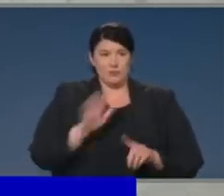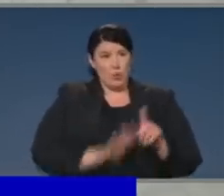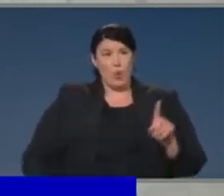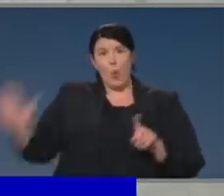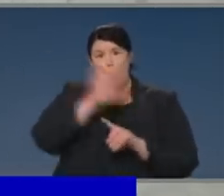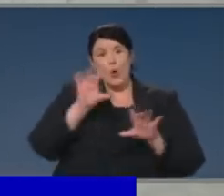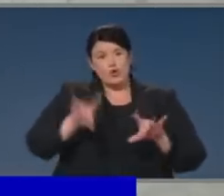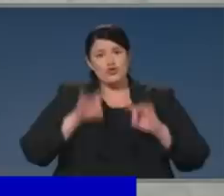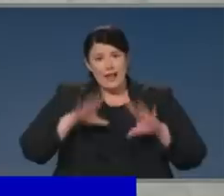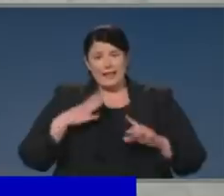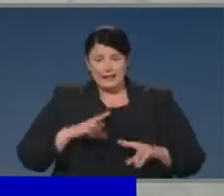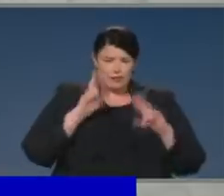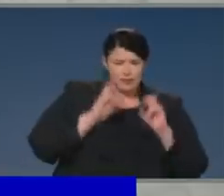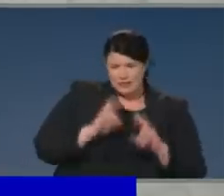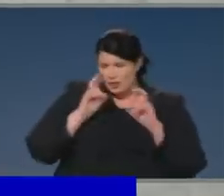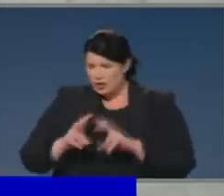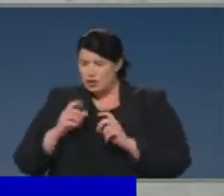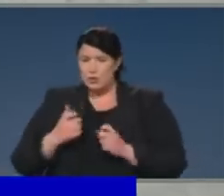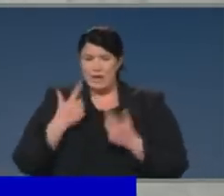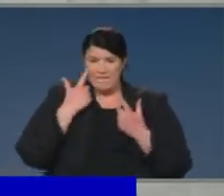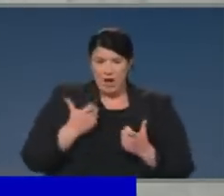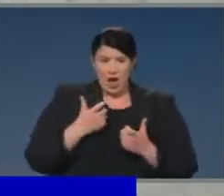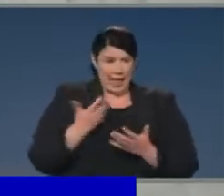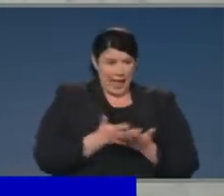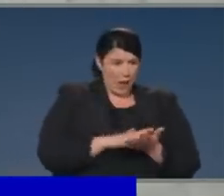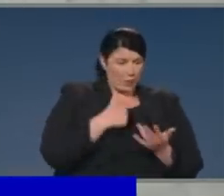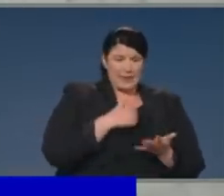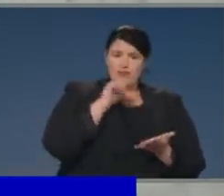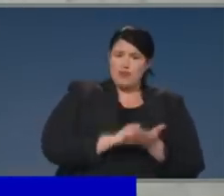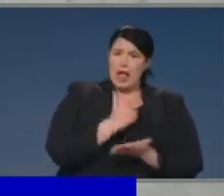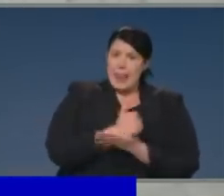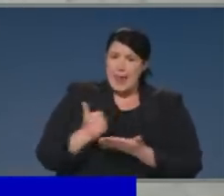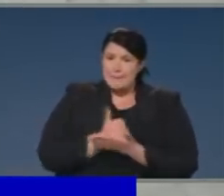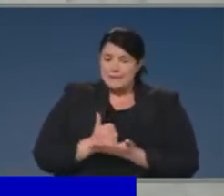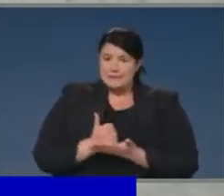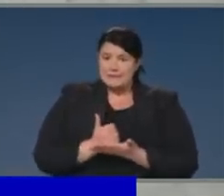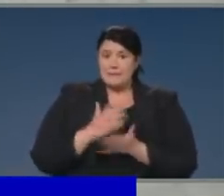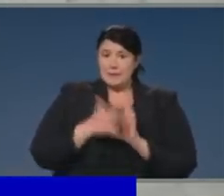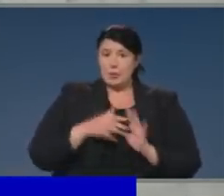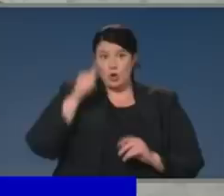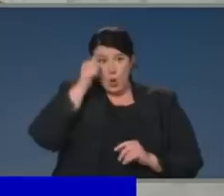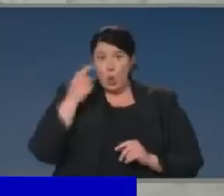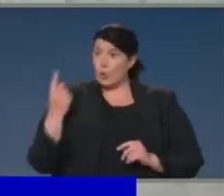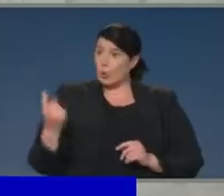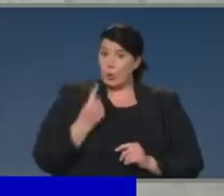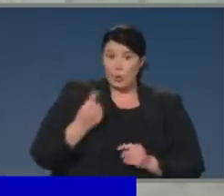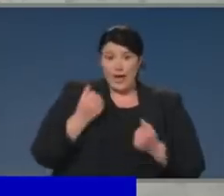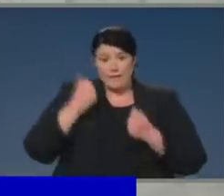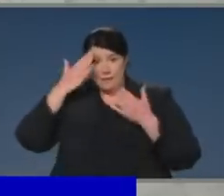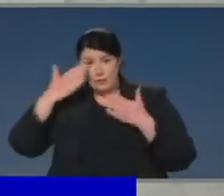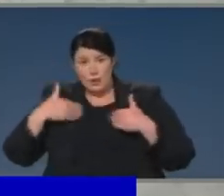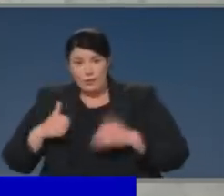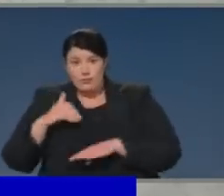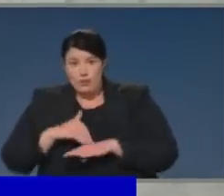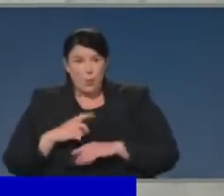and see what we can actually do to improve that data collection. So that we know not only what is happening, but we can better